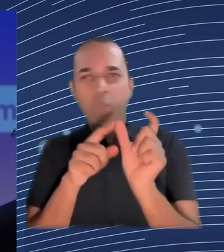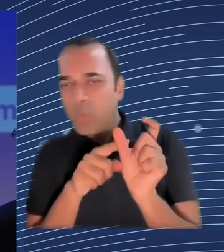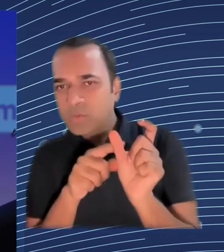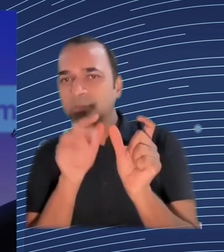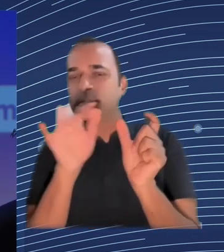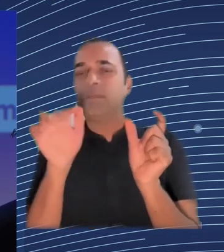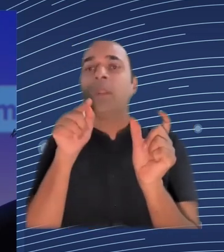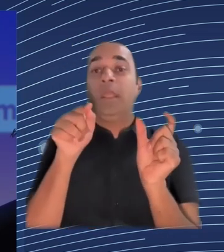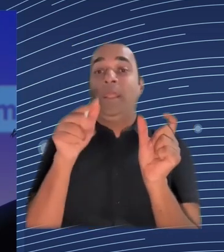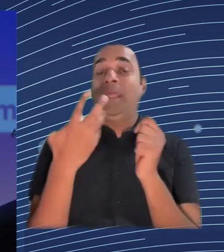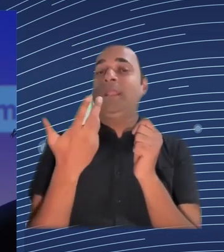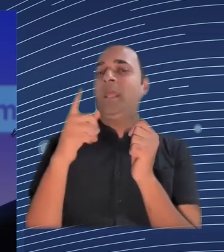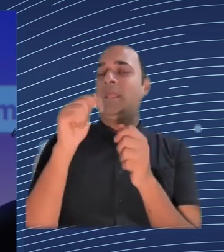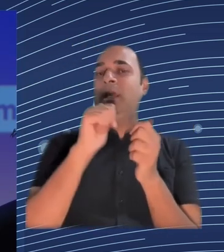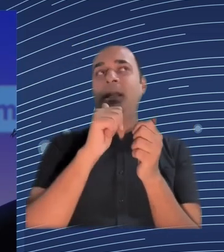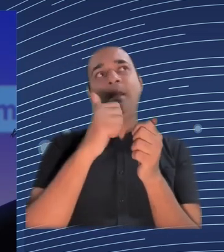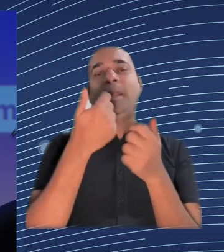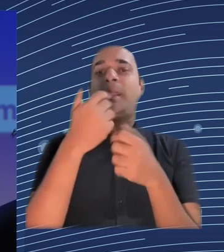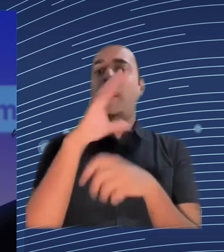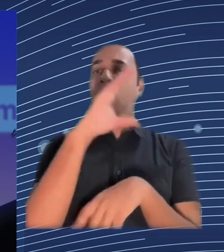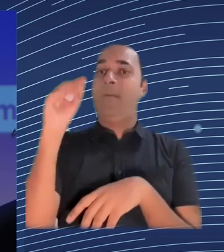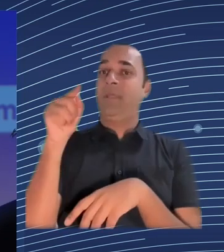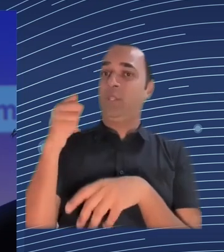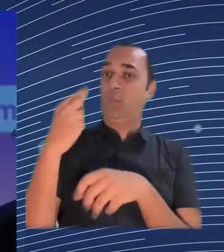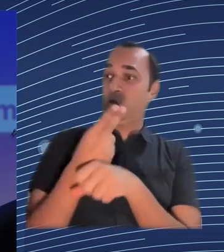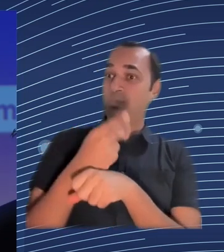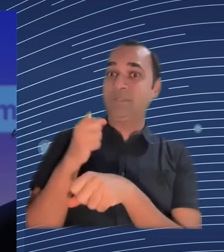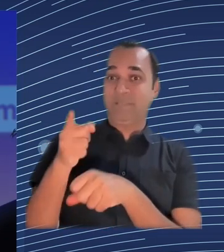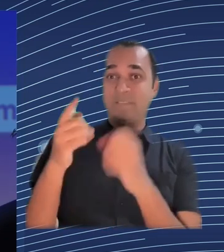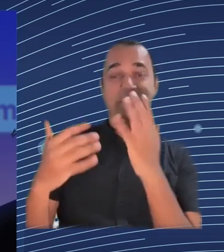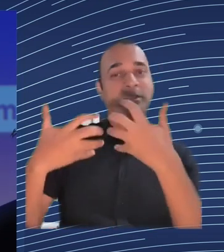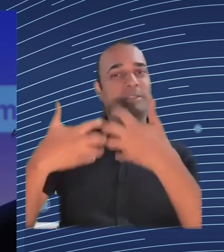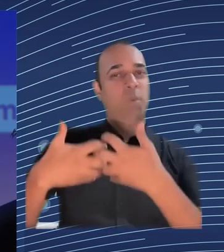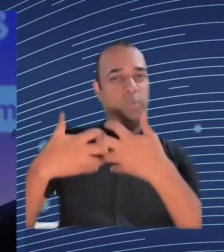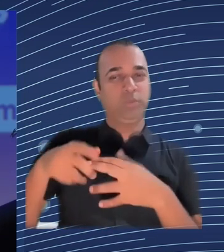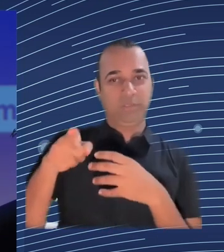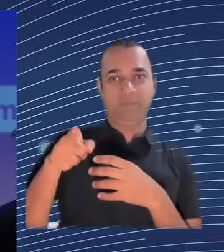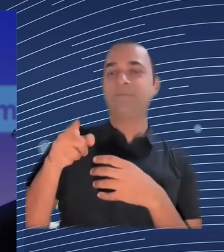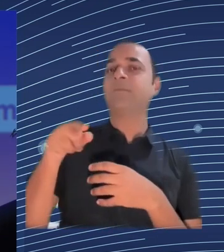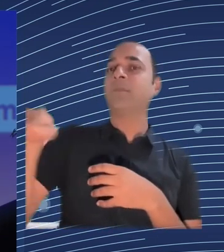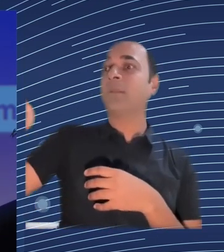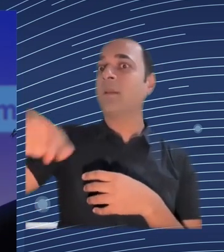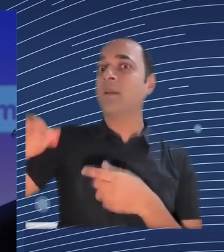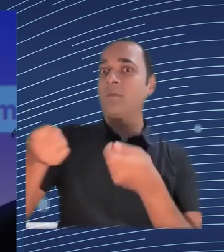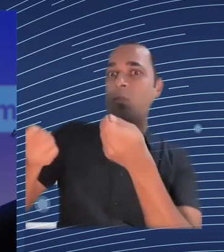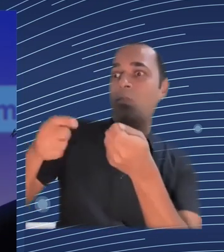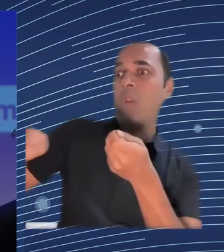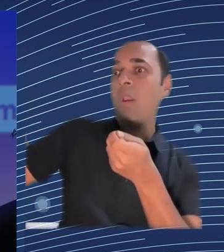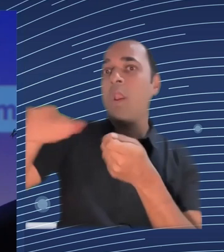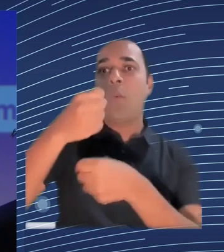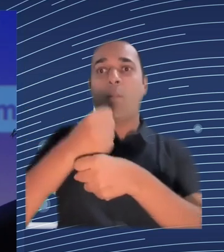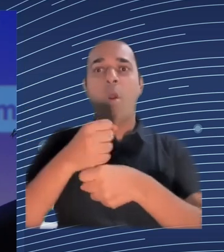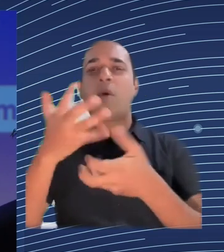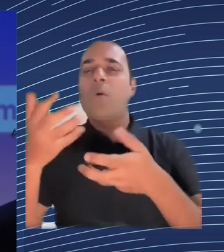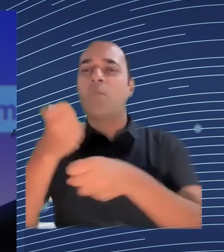the objective objective is to know if they are using they are discriminating because